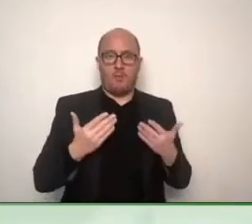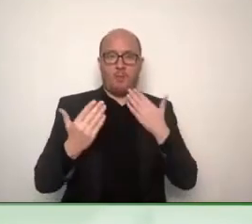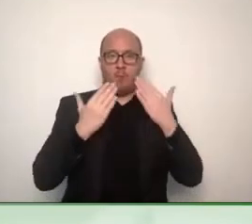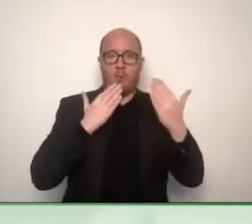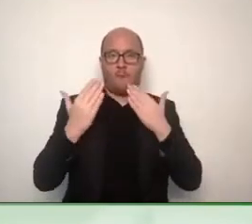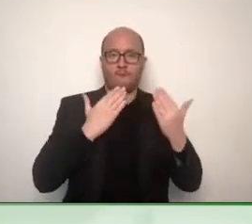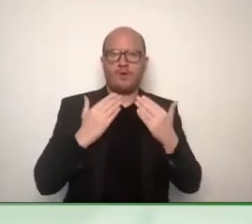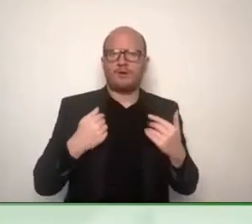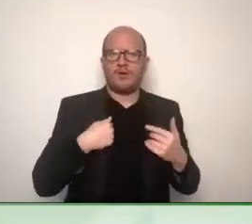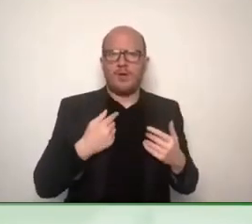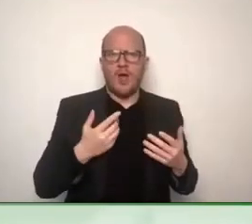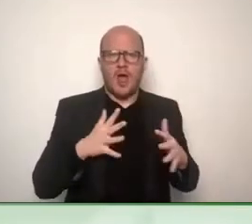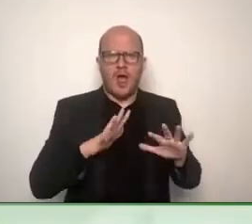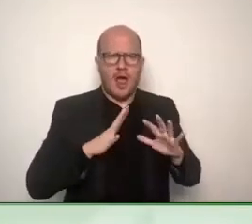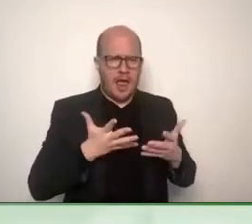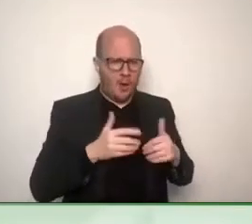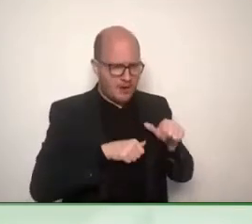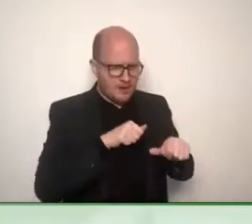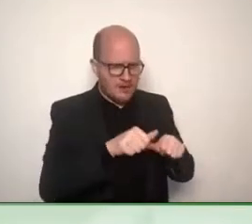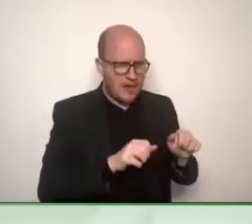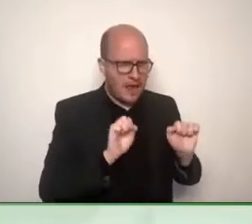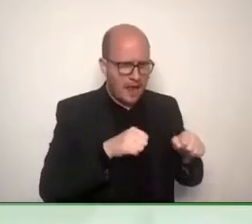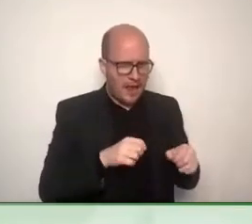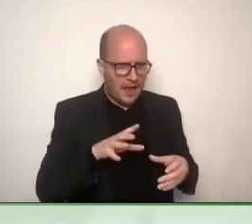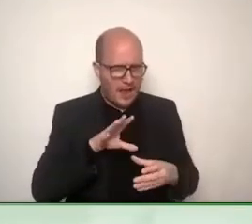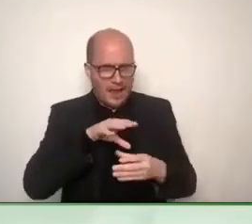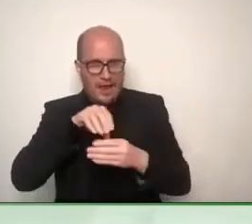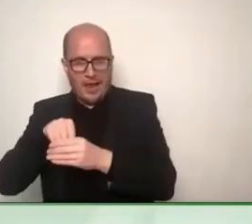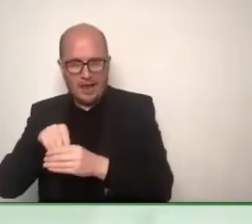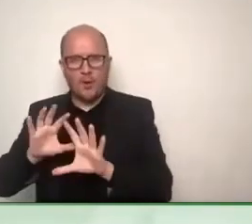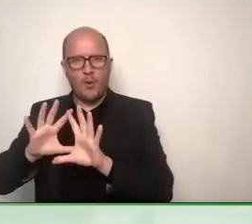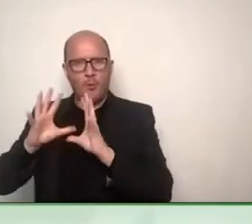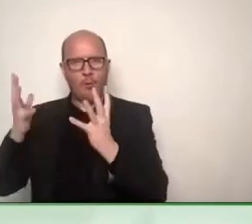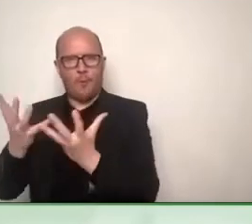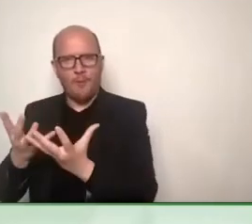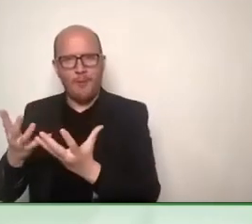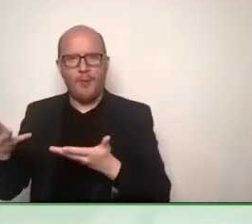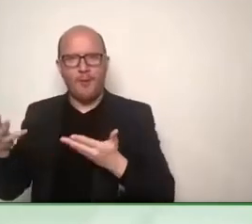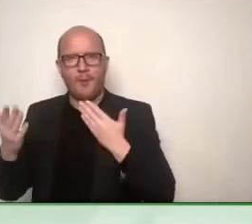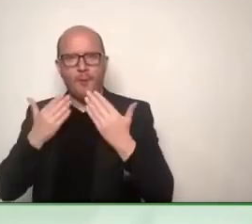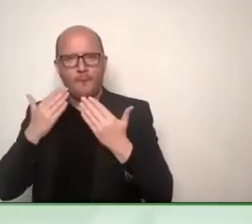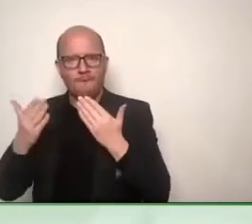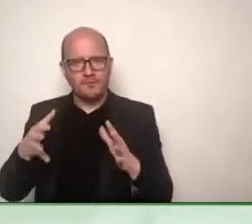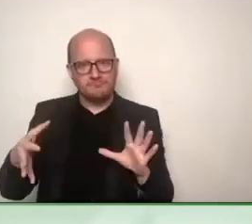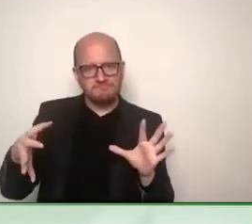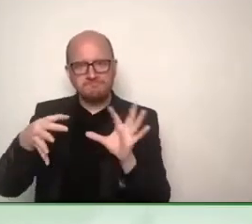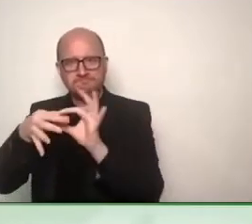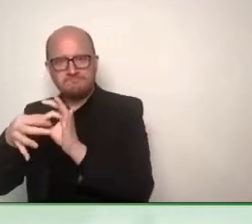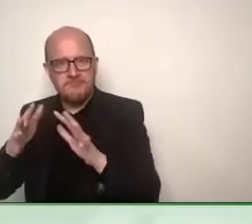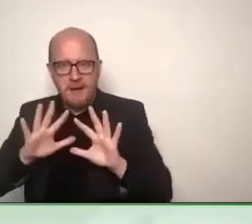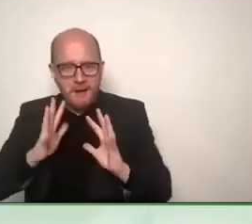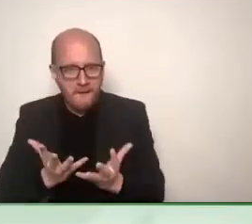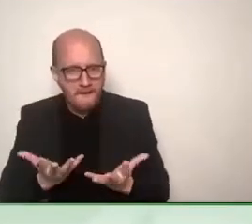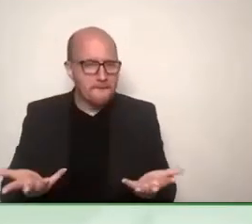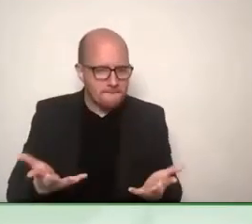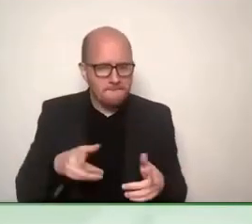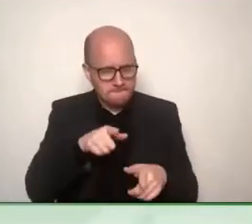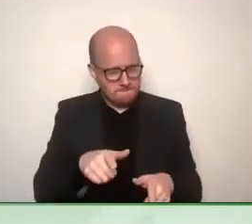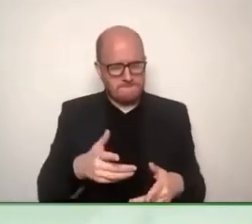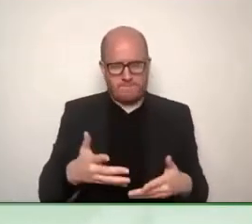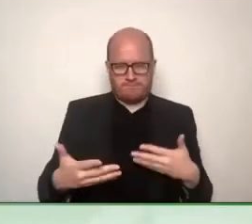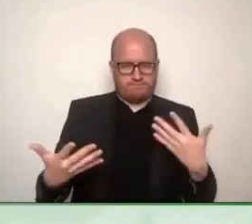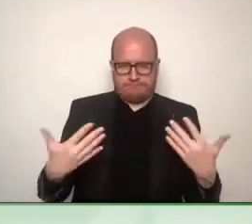Recently, we took an initiative to collect the challenges in the field of outcome and impact measurement